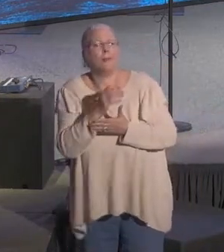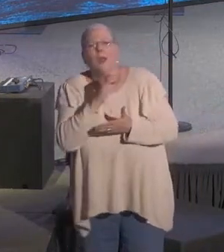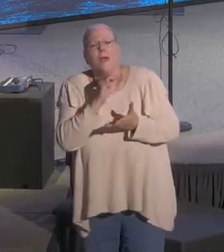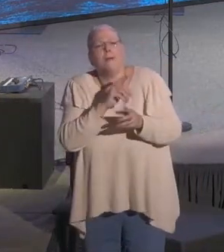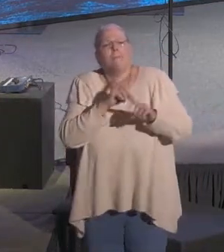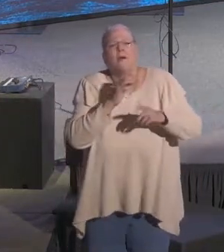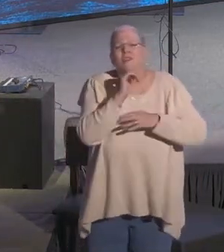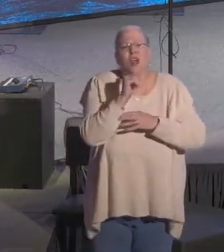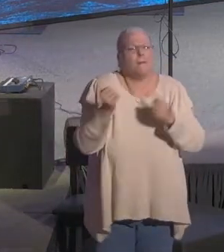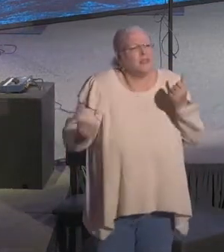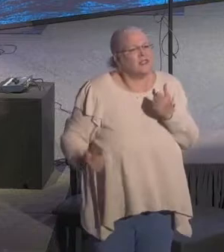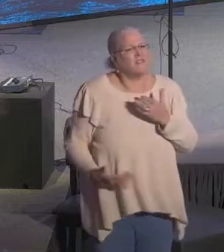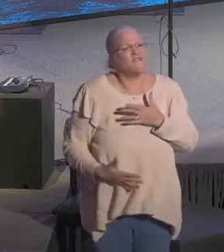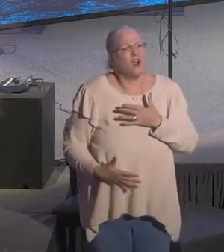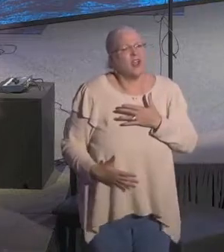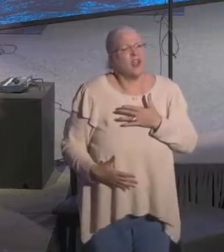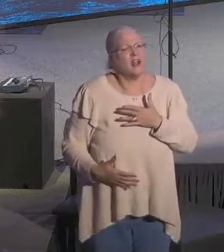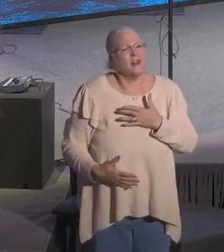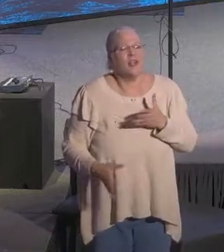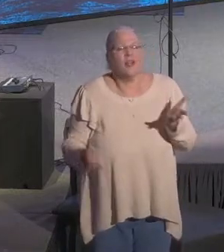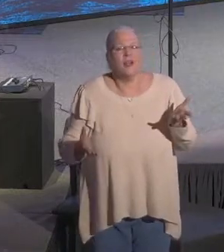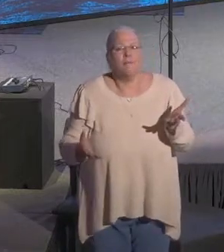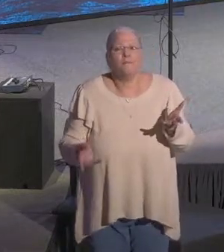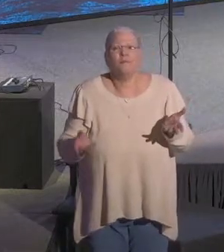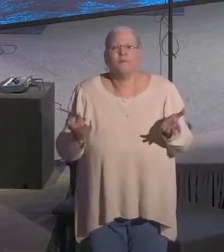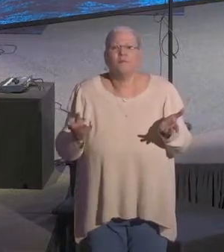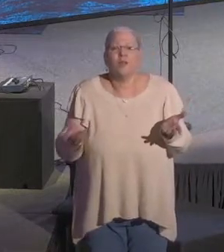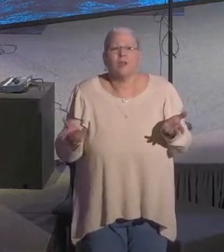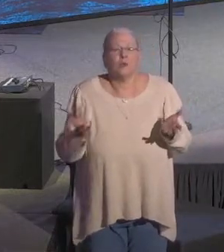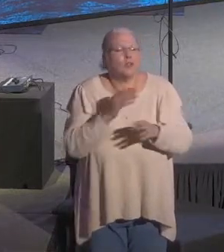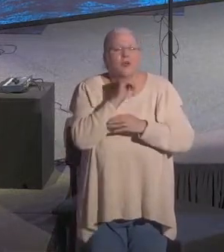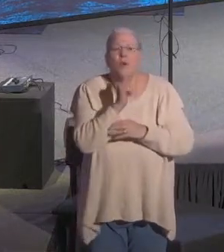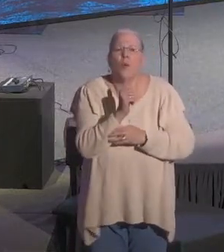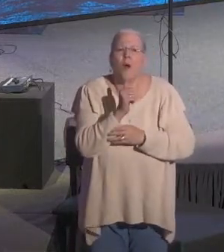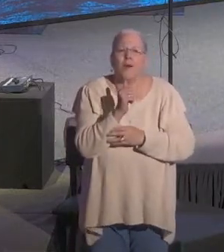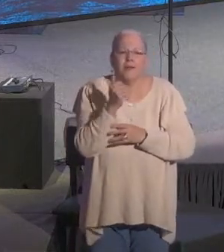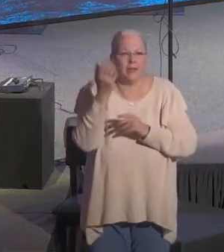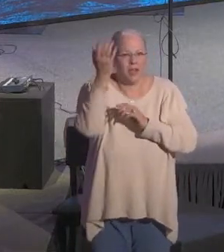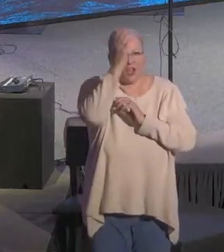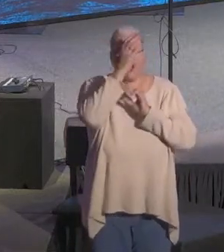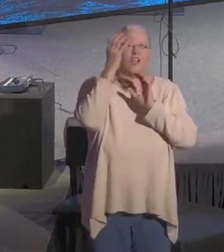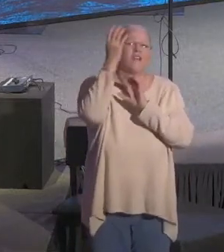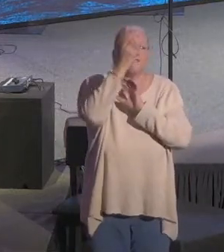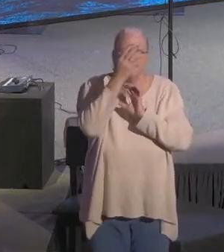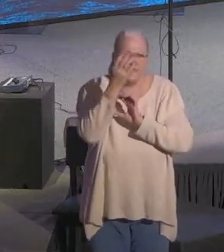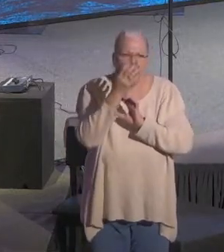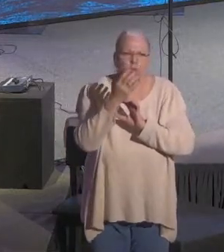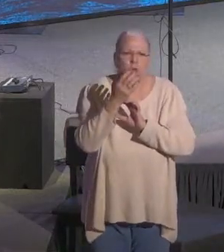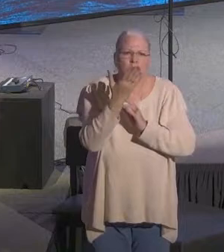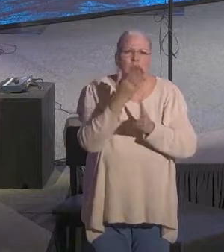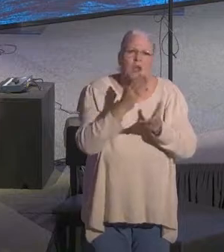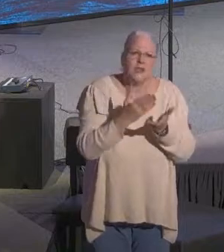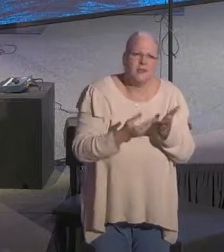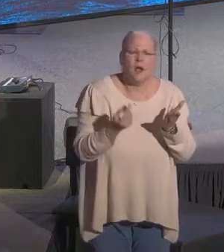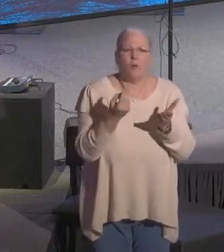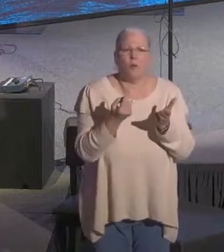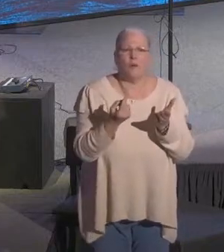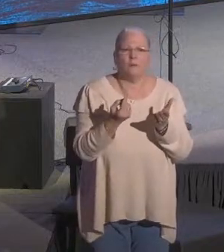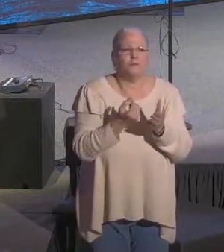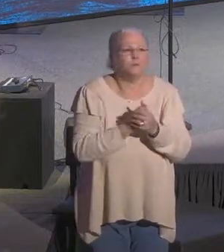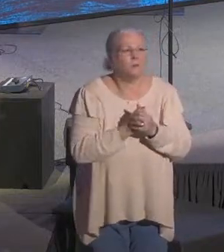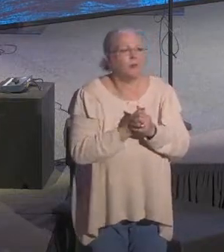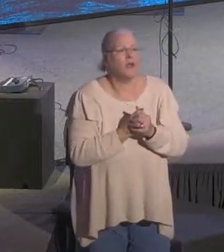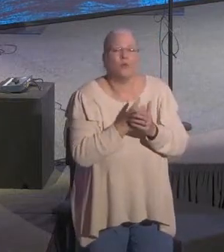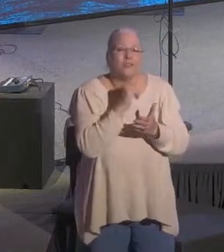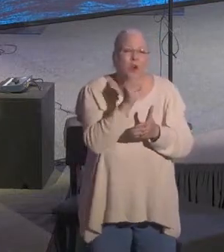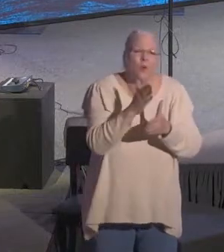fearful. The only thing we should be fearful would be that we confuse someone else or they get offended. You know, I really believe many times we